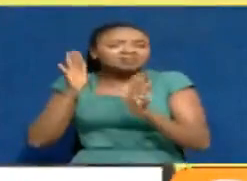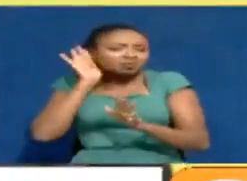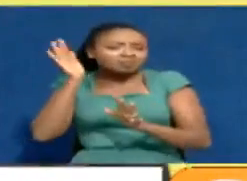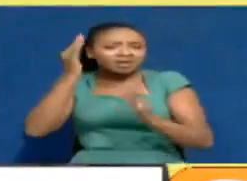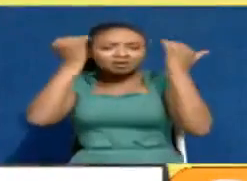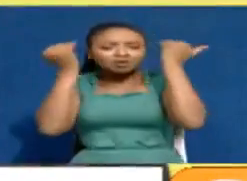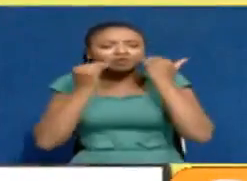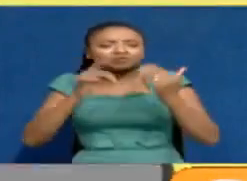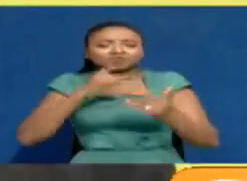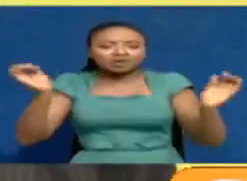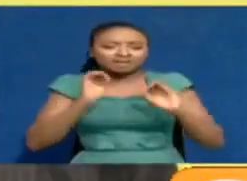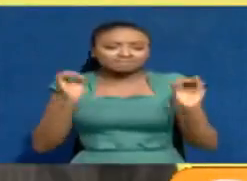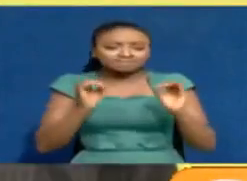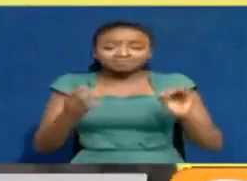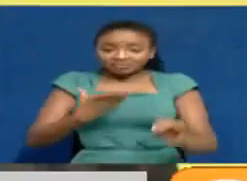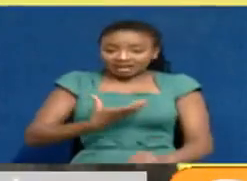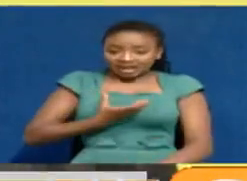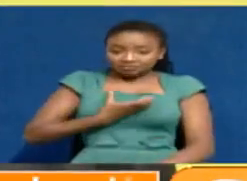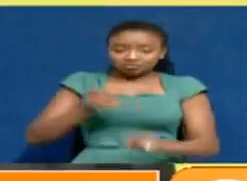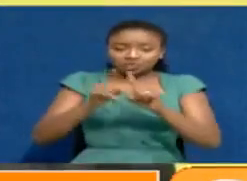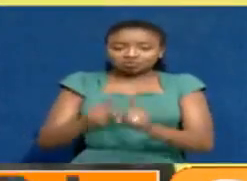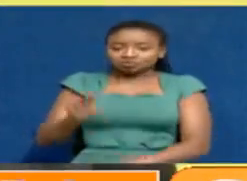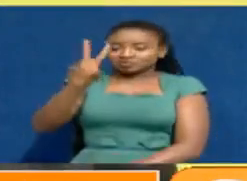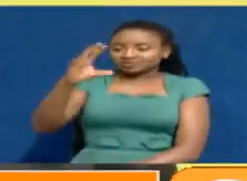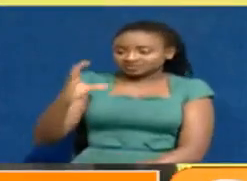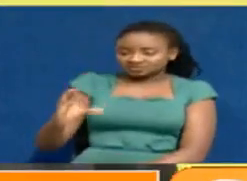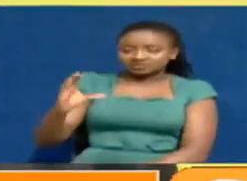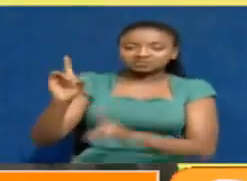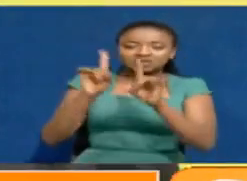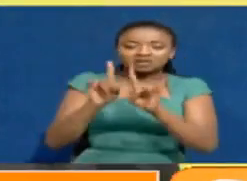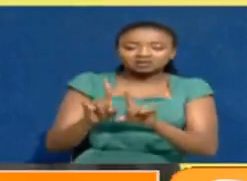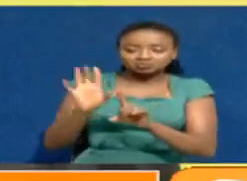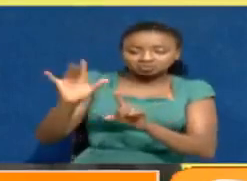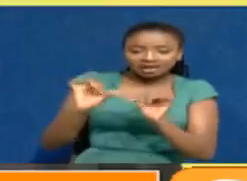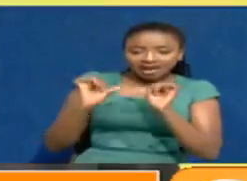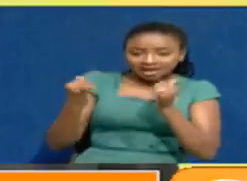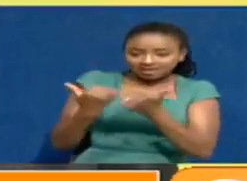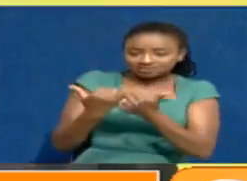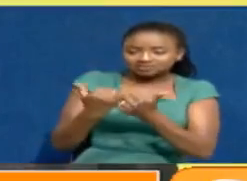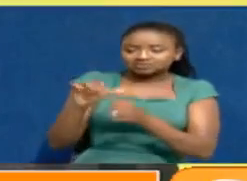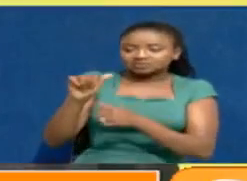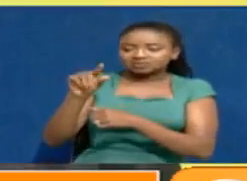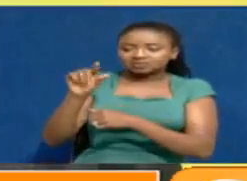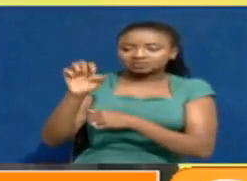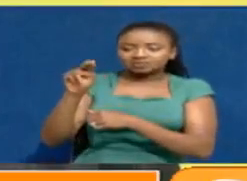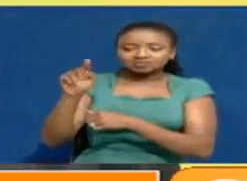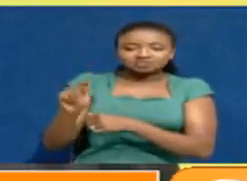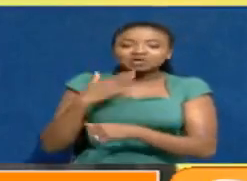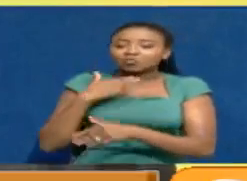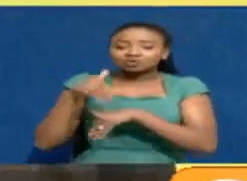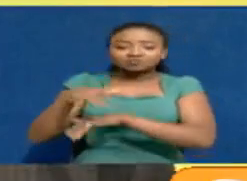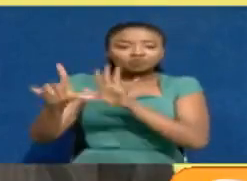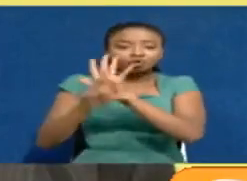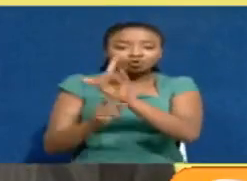The council and the Vice-Chancellor and their agents do not want to